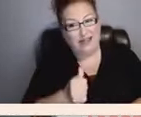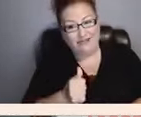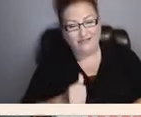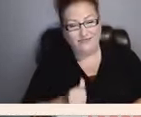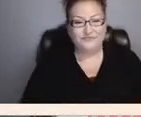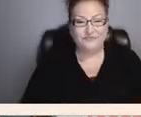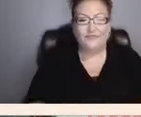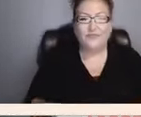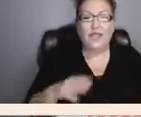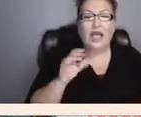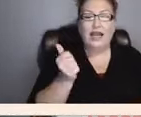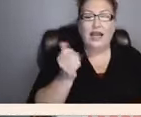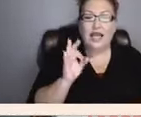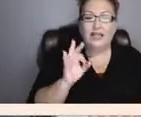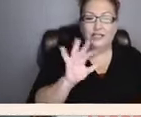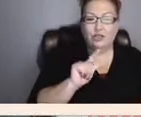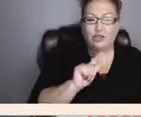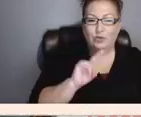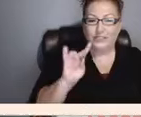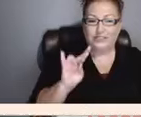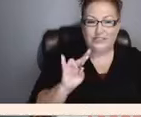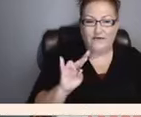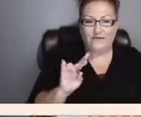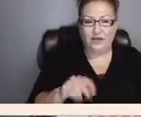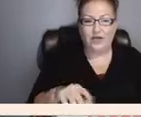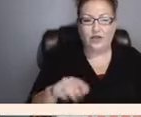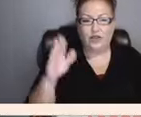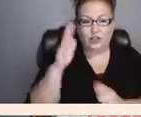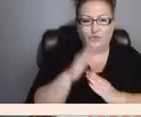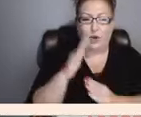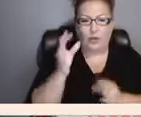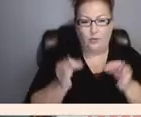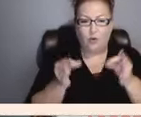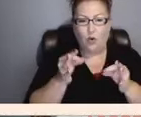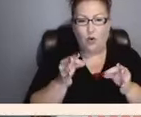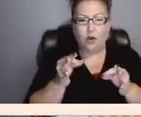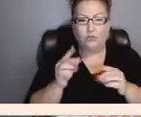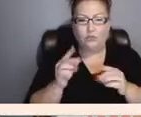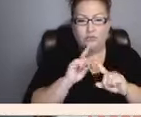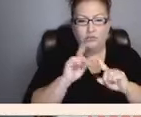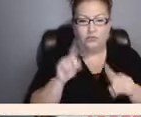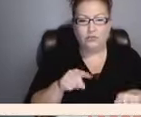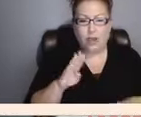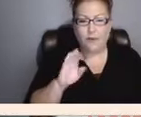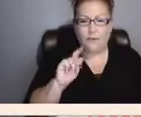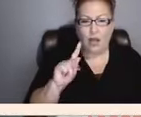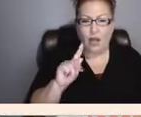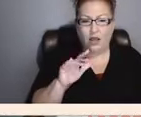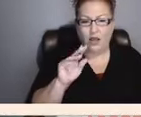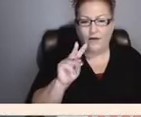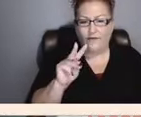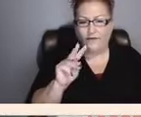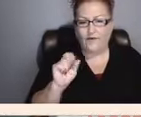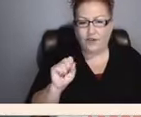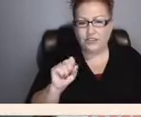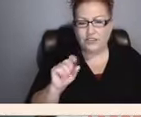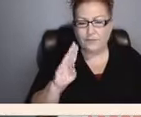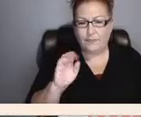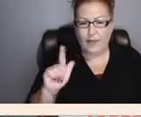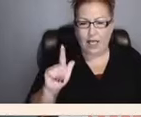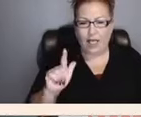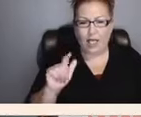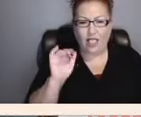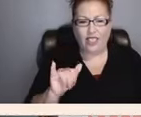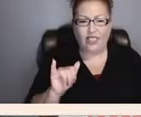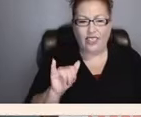1927, the Supreme Court rules in Buck v. Bell that the sterilization of